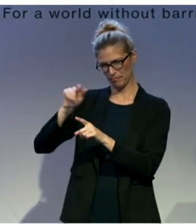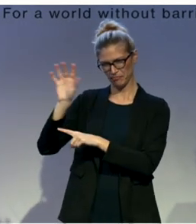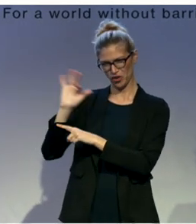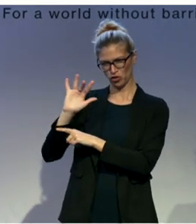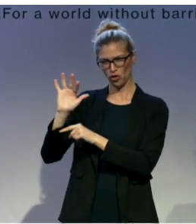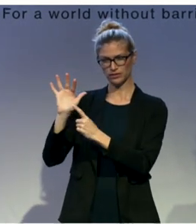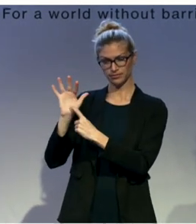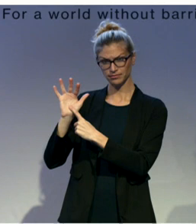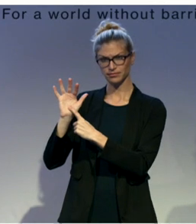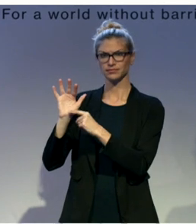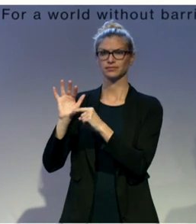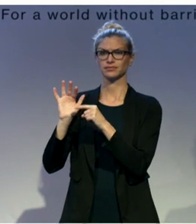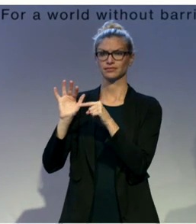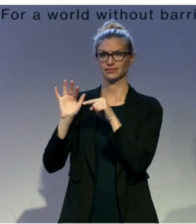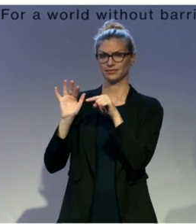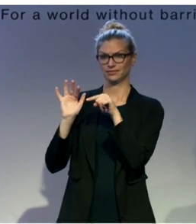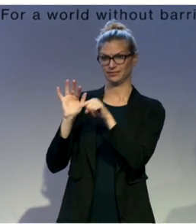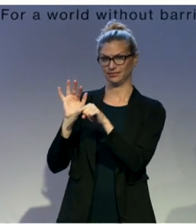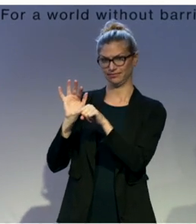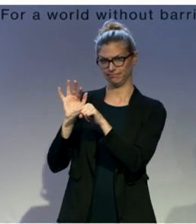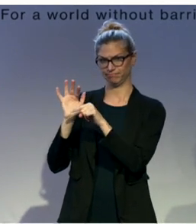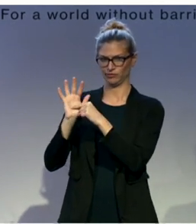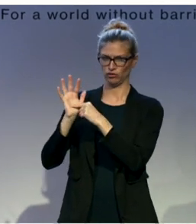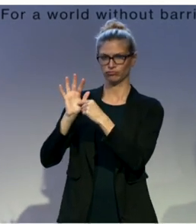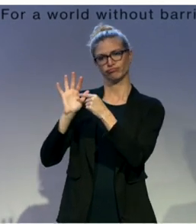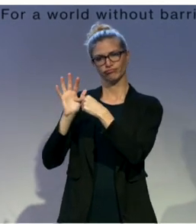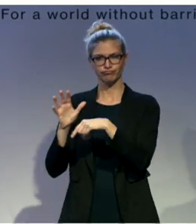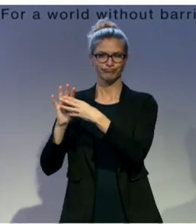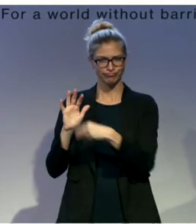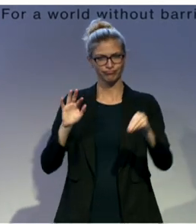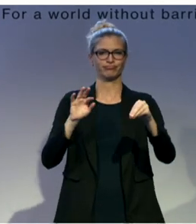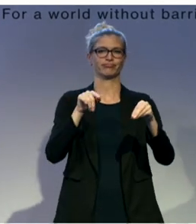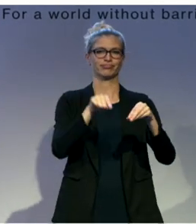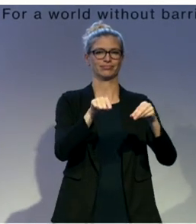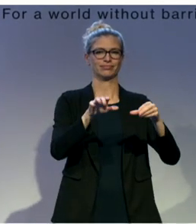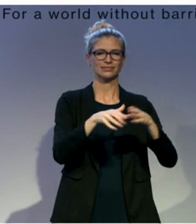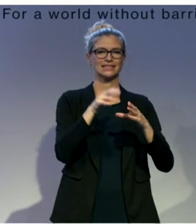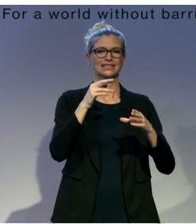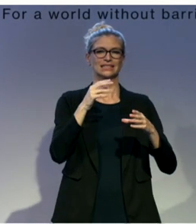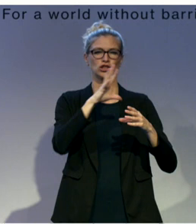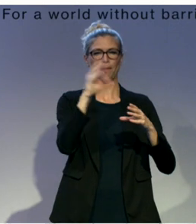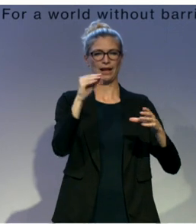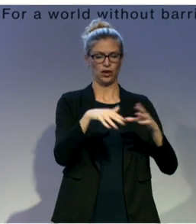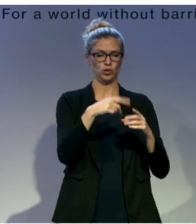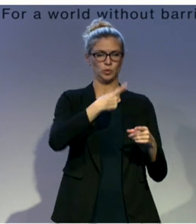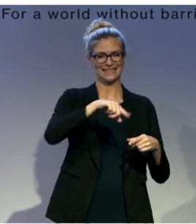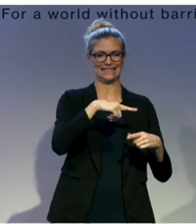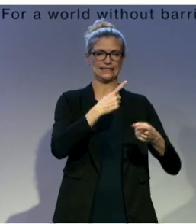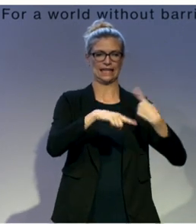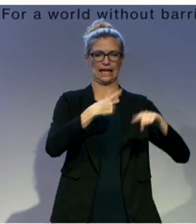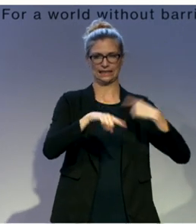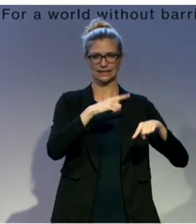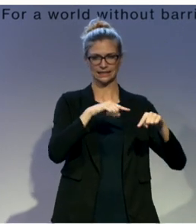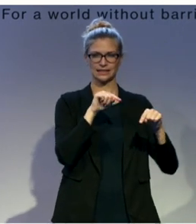It's a sister brand called We Sign It. What We Sign It does is it serves as a translation tool for corporate information,